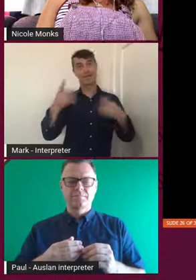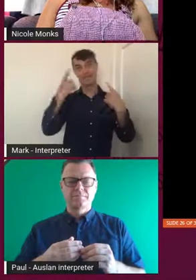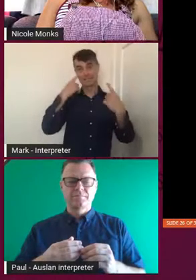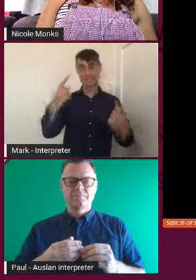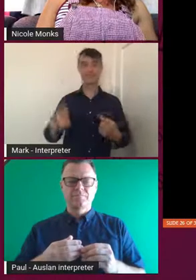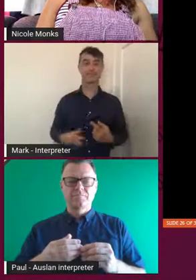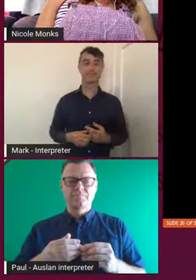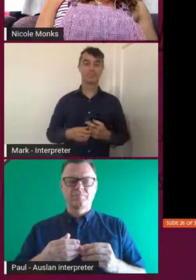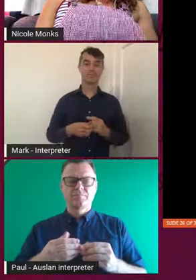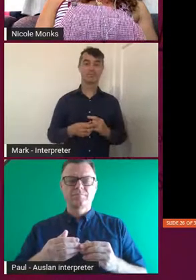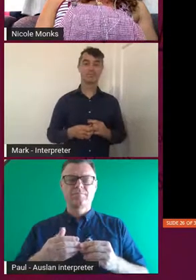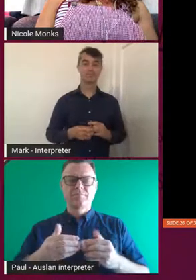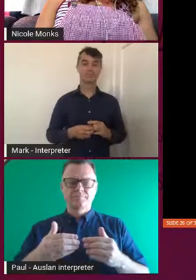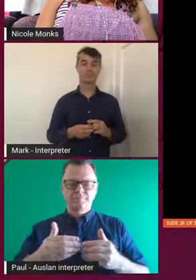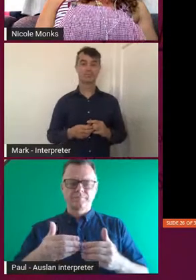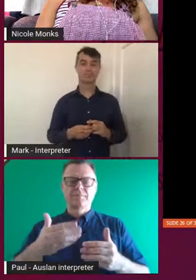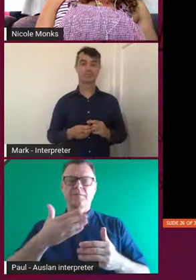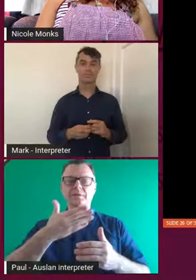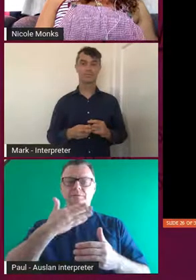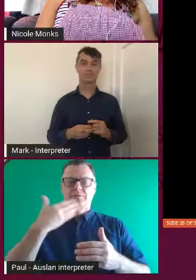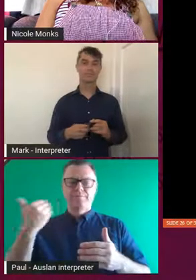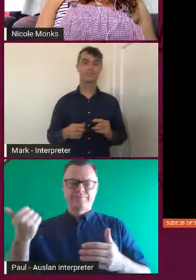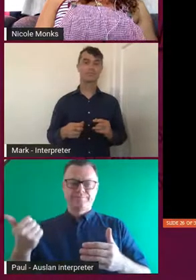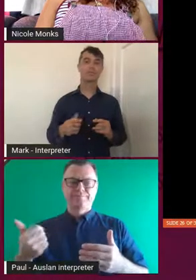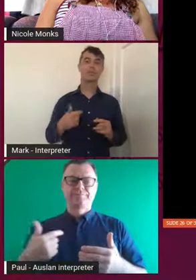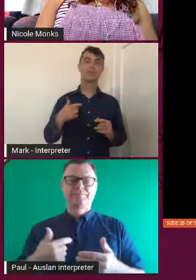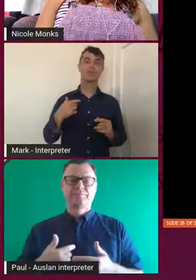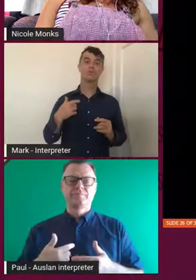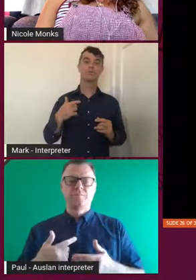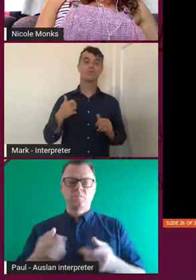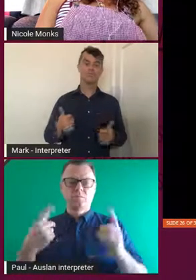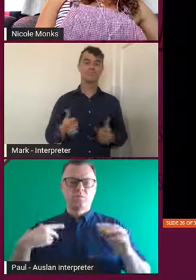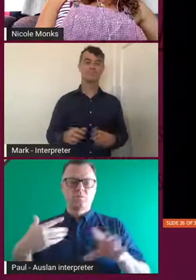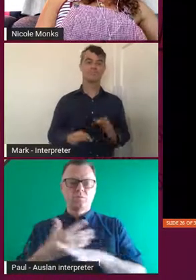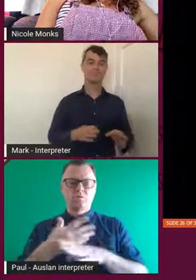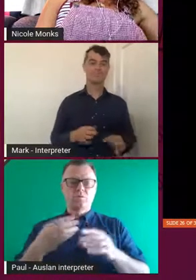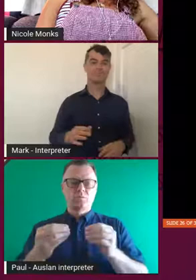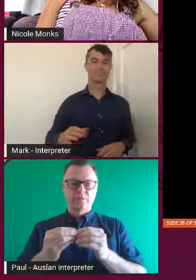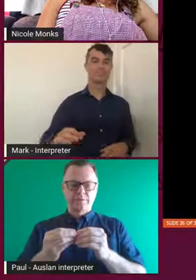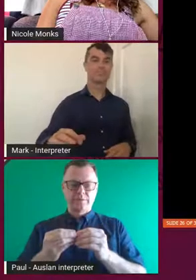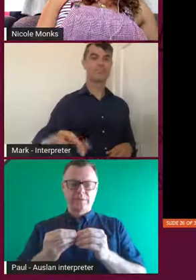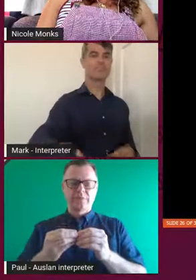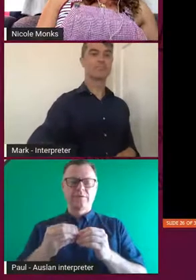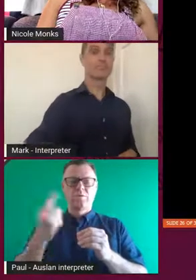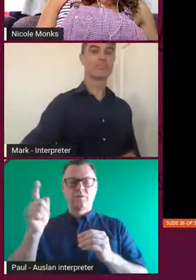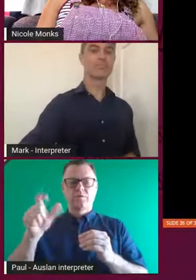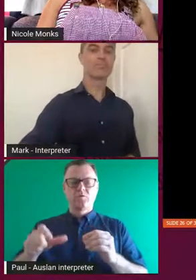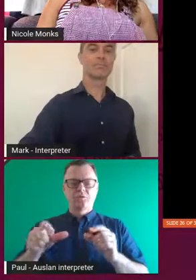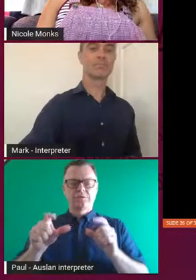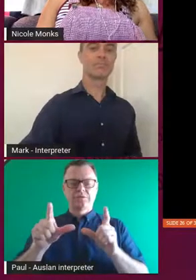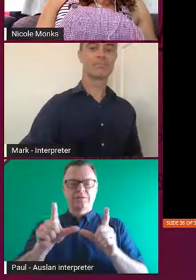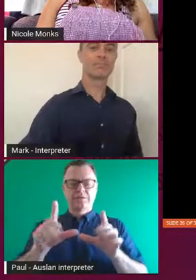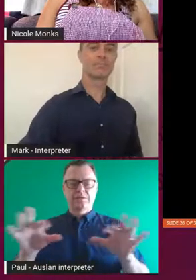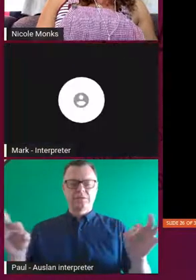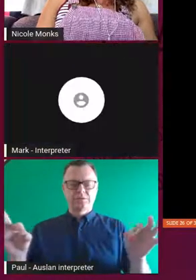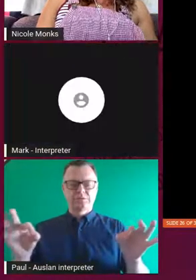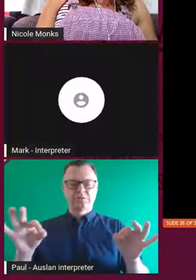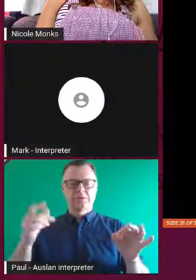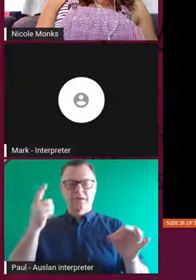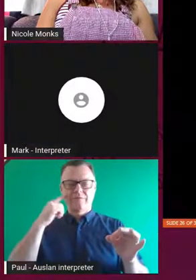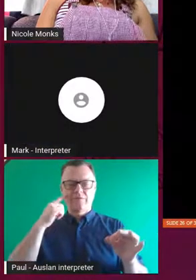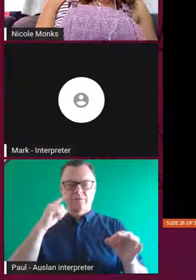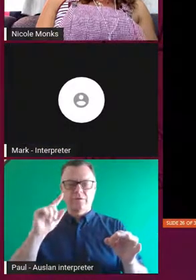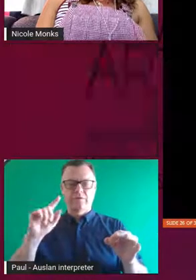And then we also worked with a linguist. So, if you just flick back to the first one of